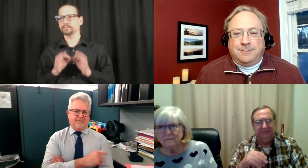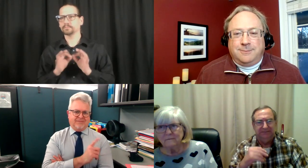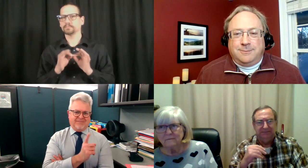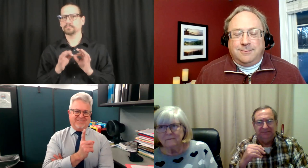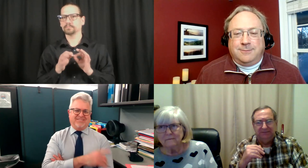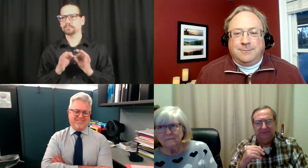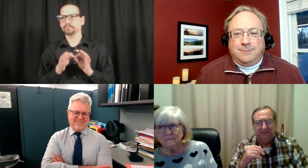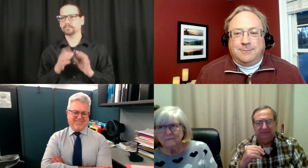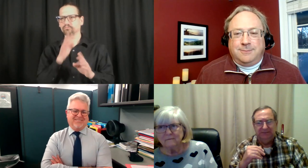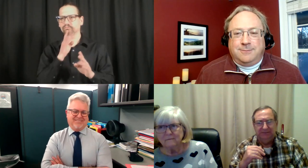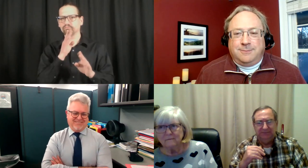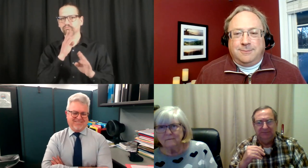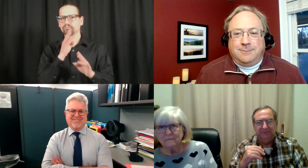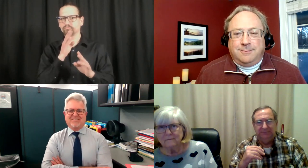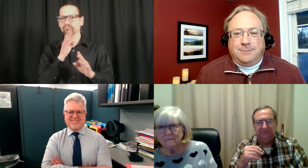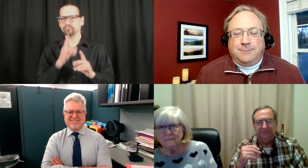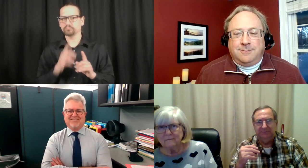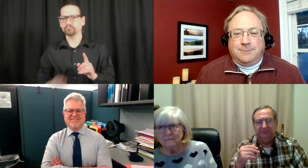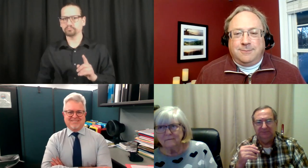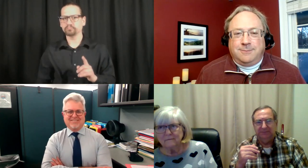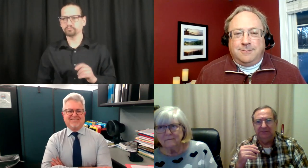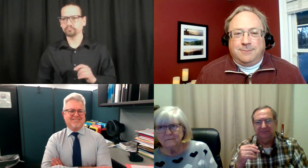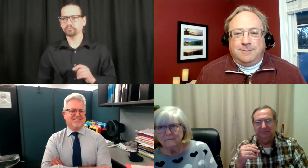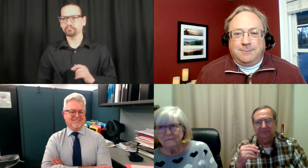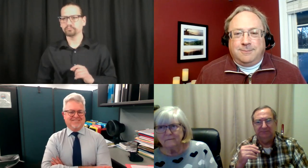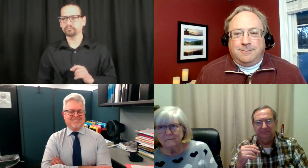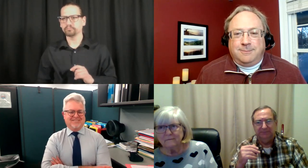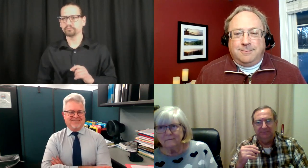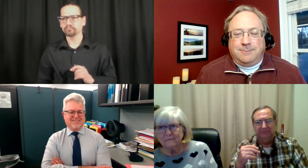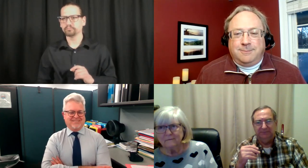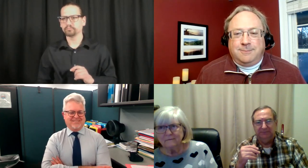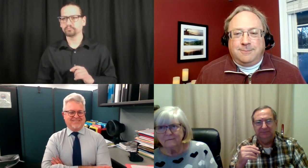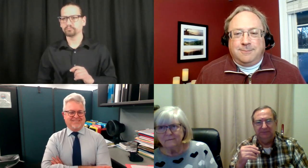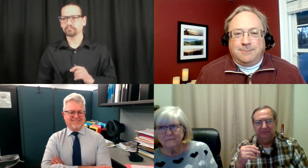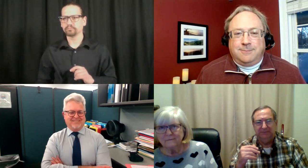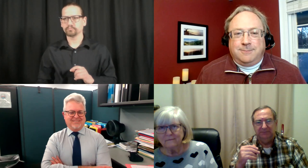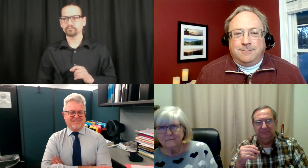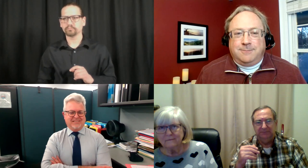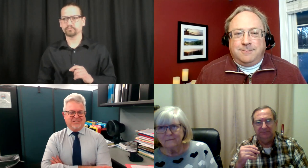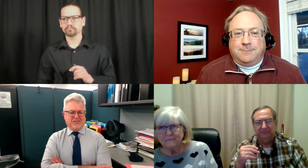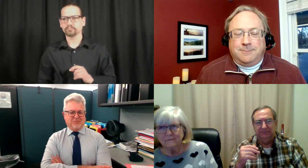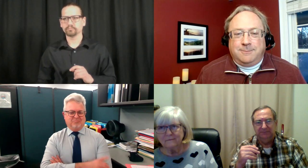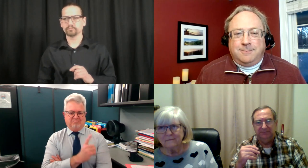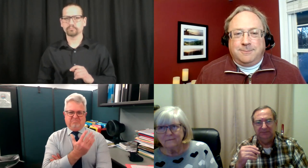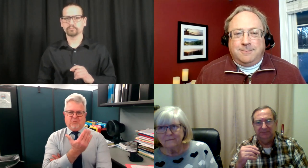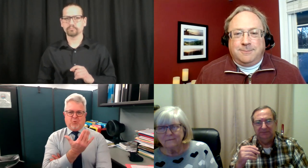not the same anymore. And I'm worried that if I get these different vaccines, that that can affect me.